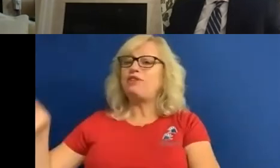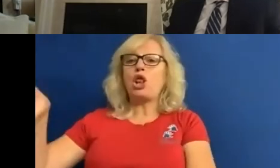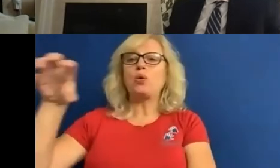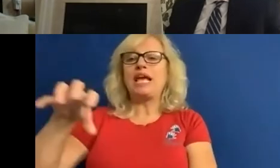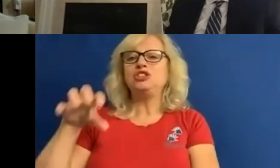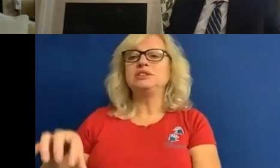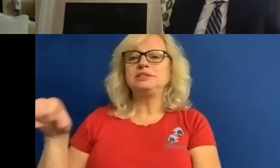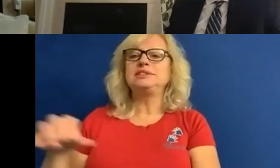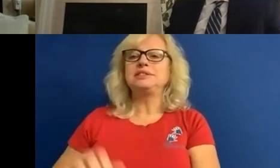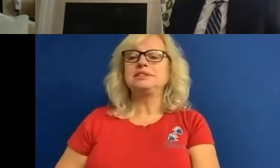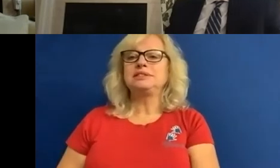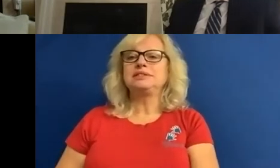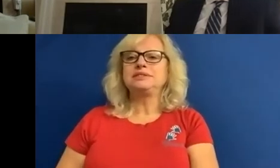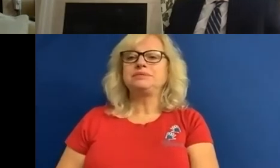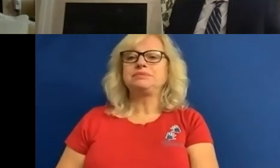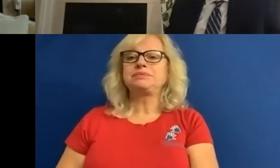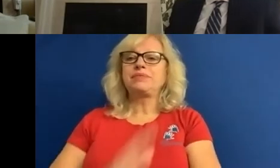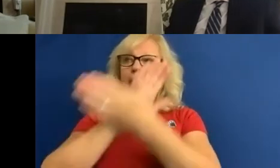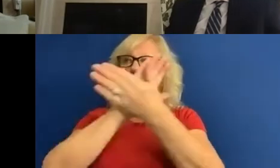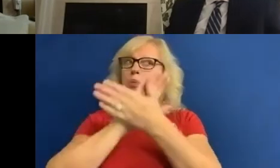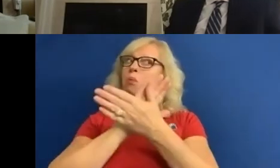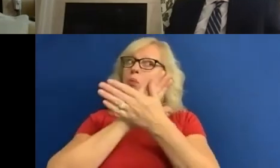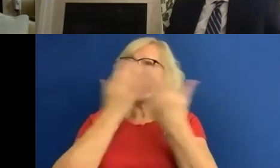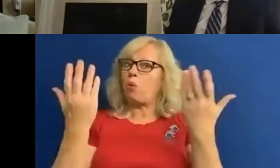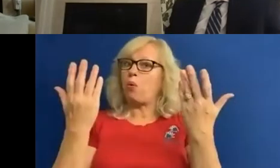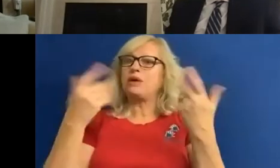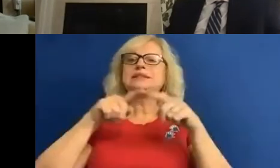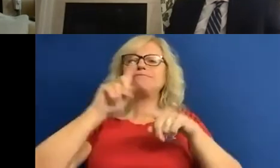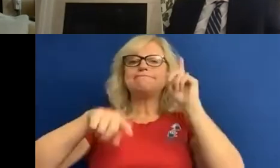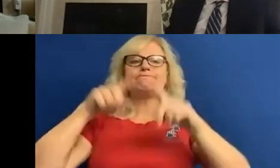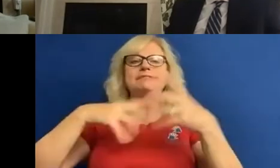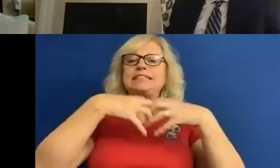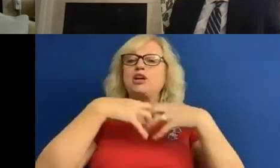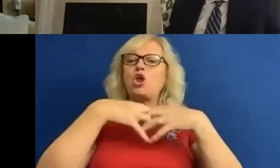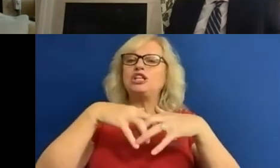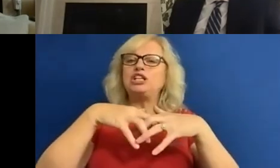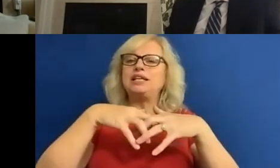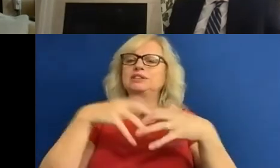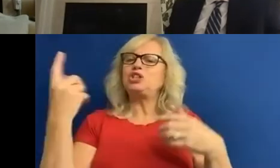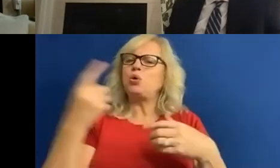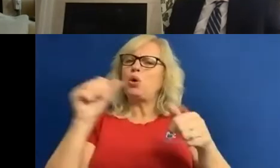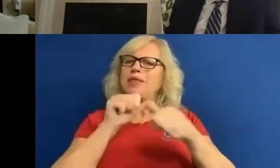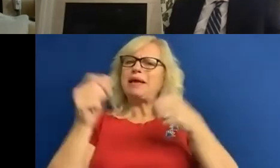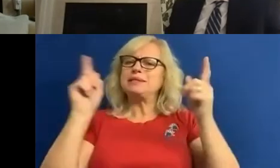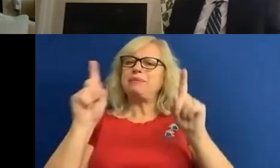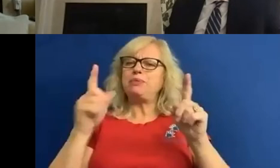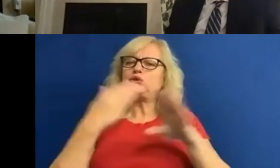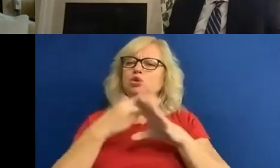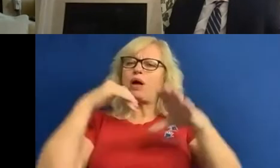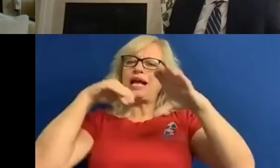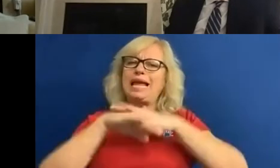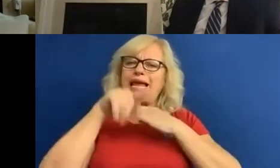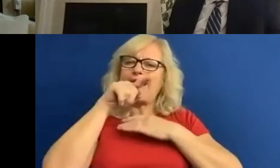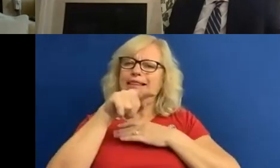will definitely mean using different kinds of technology. So who are the best people to work in that new kind of ways of working.